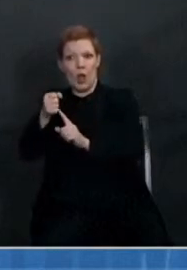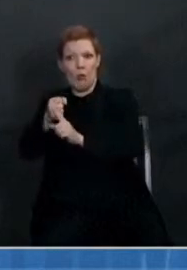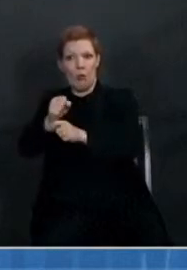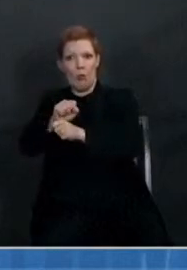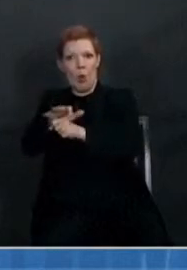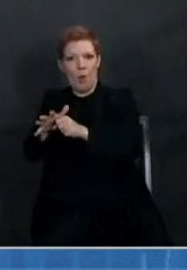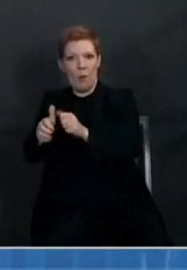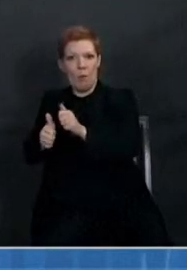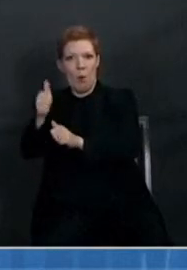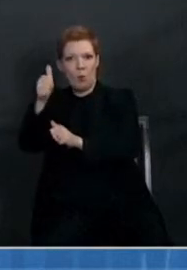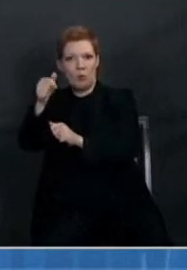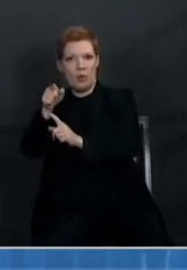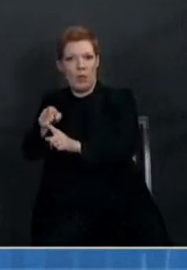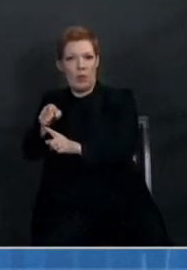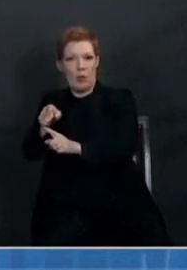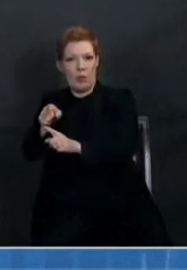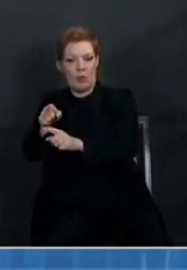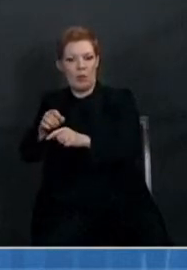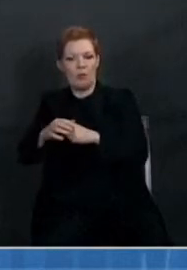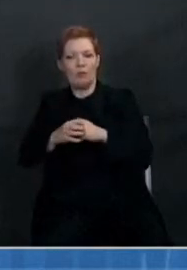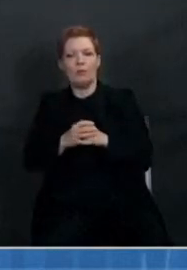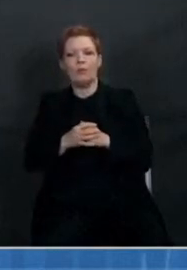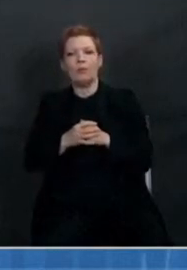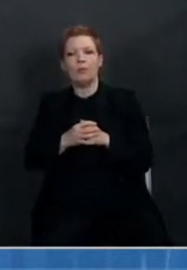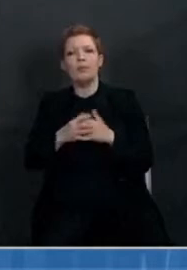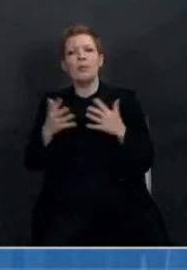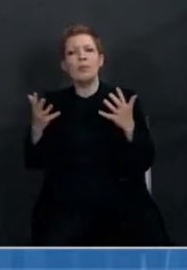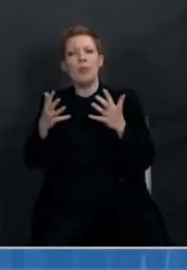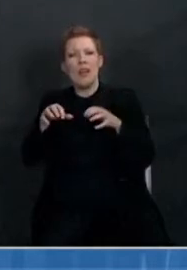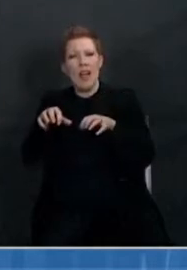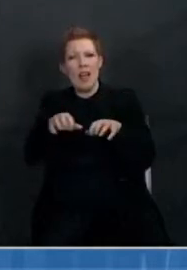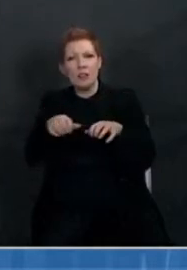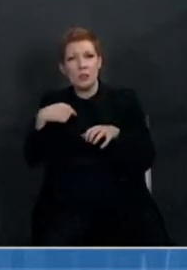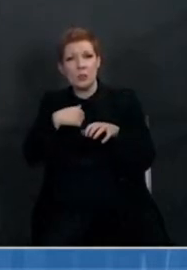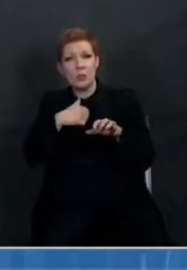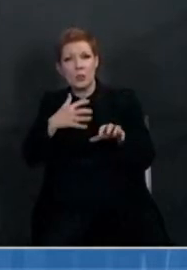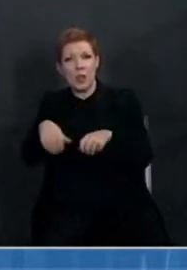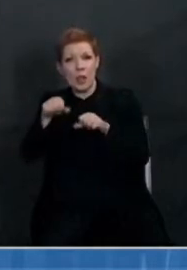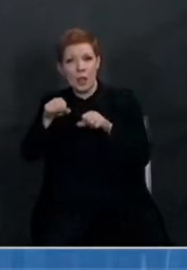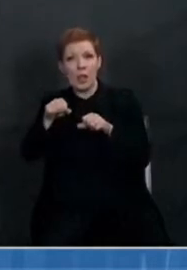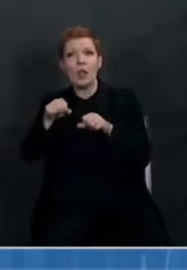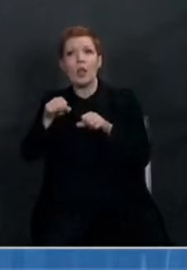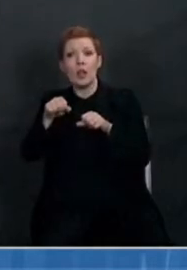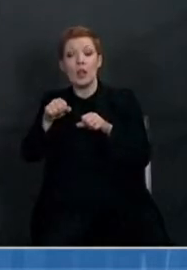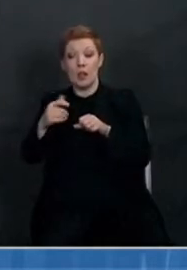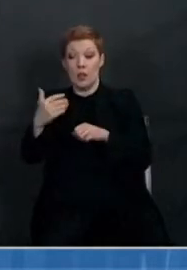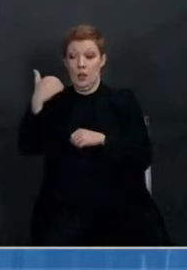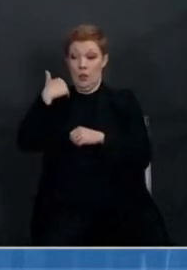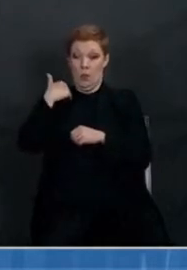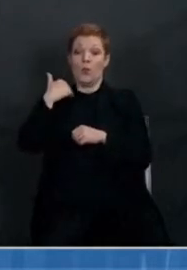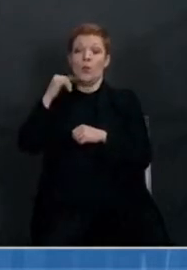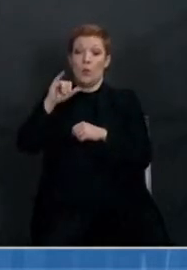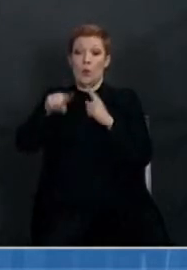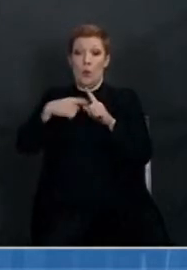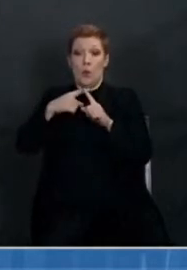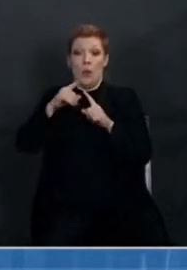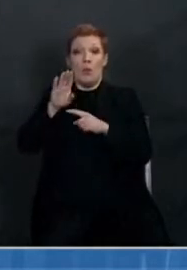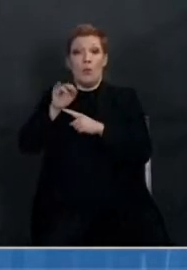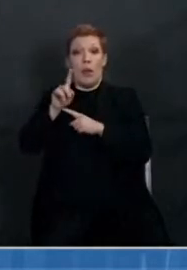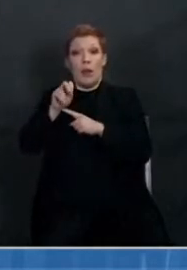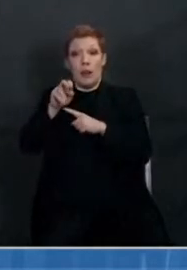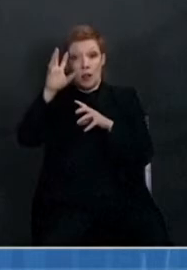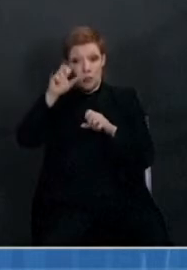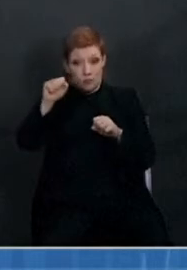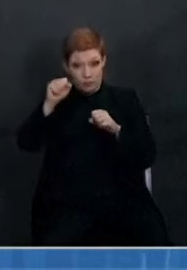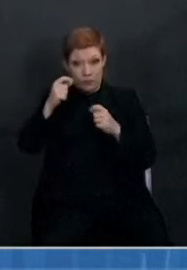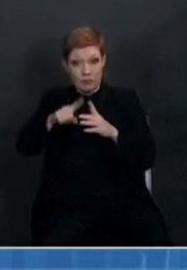finally, on our last slide, what actions are we taking? You know, when the Biden-Harris administration began on January 20th, we knew we would be starting without the